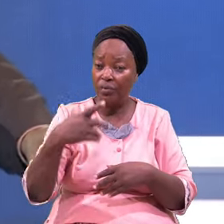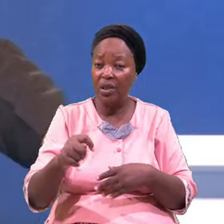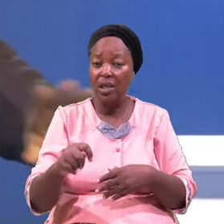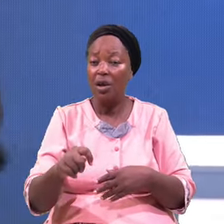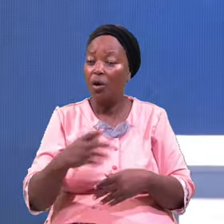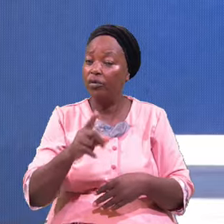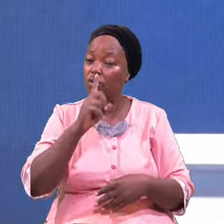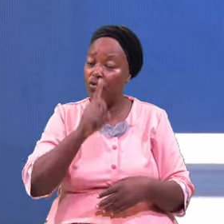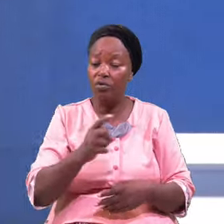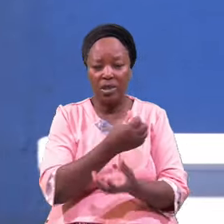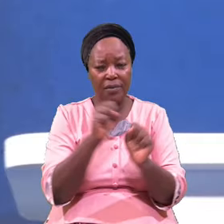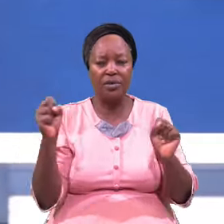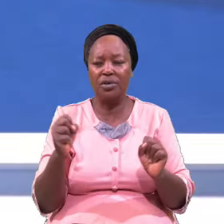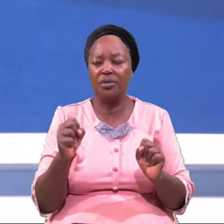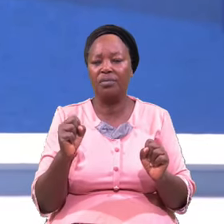Salvation